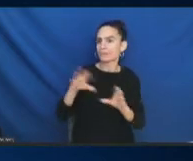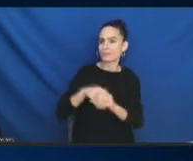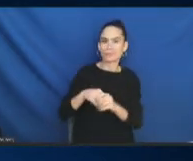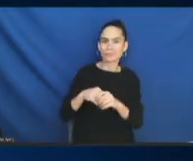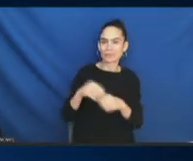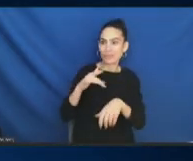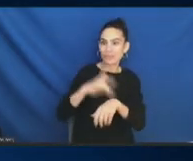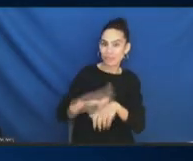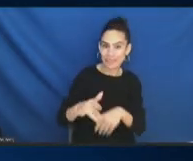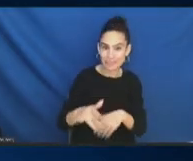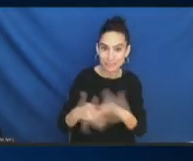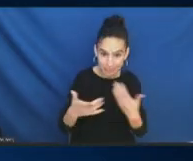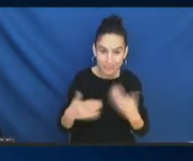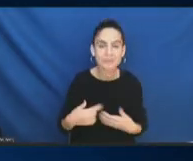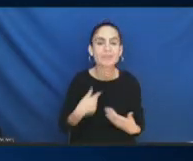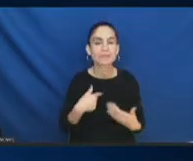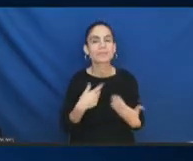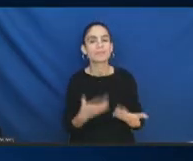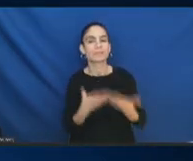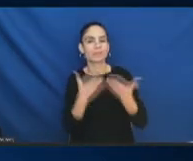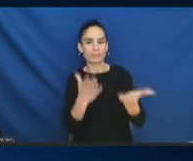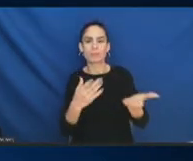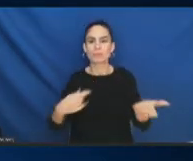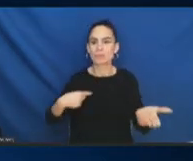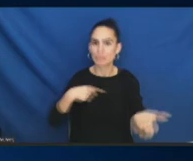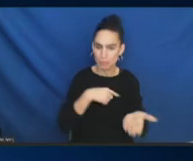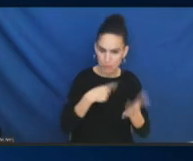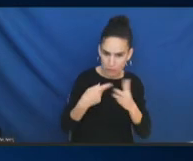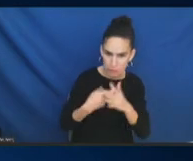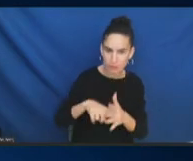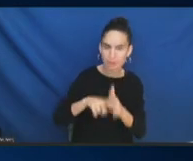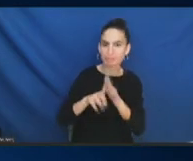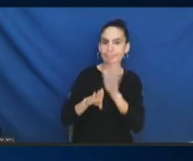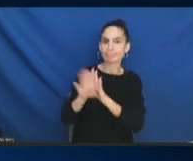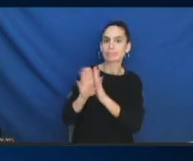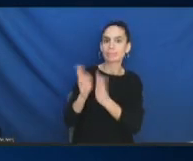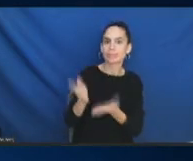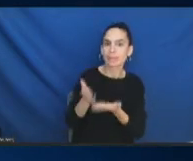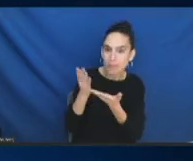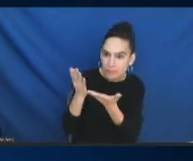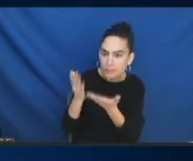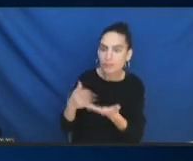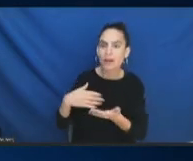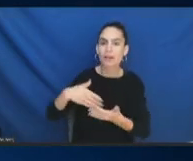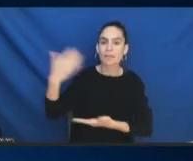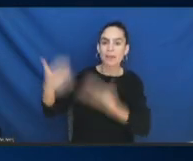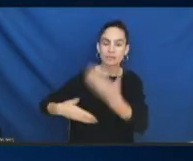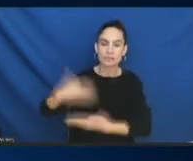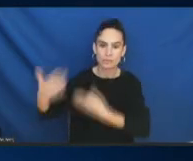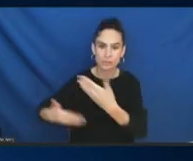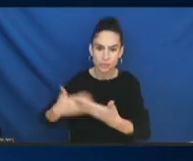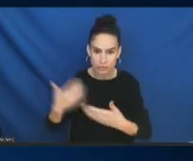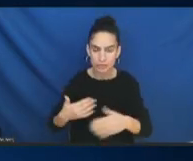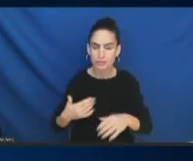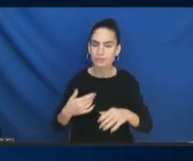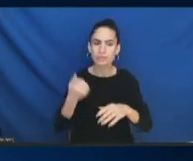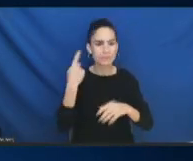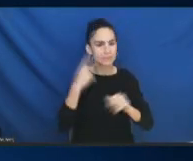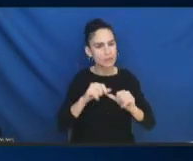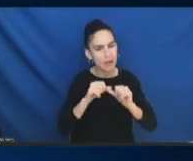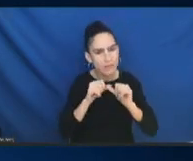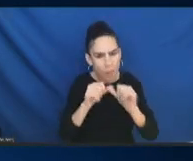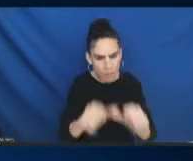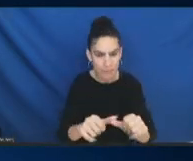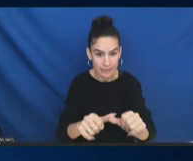as a Commission, we develop recommendations and submit our recommendations on a rolling basis. So, as the